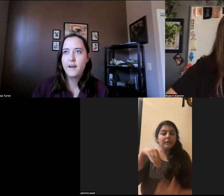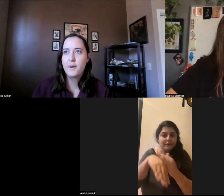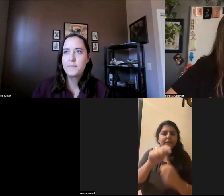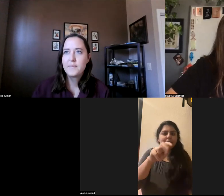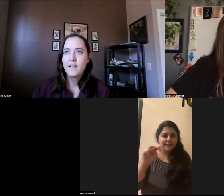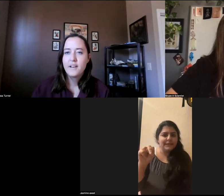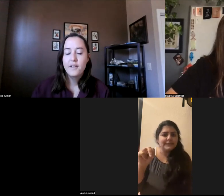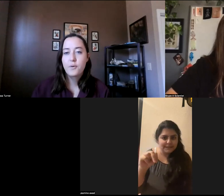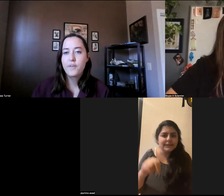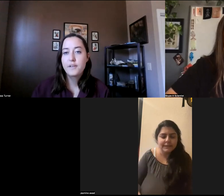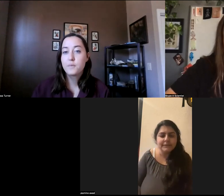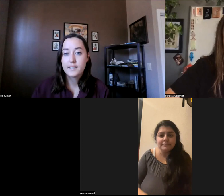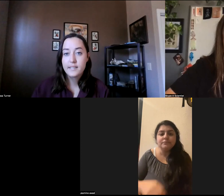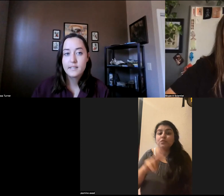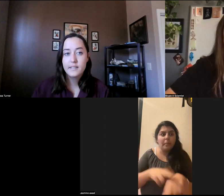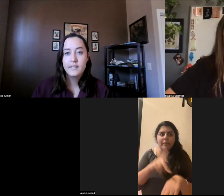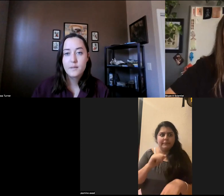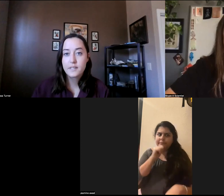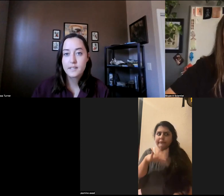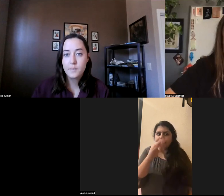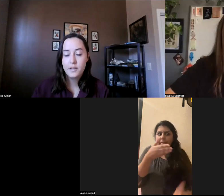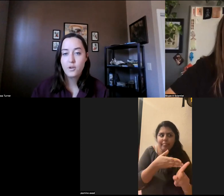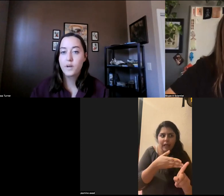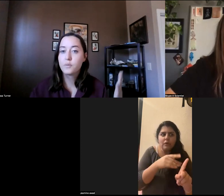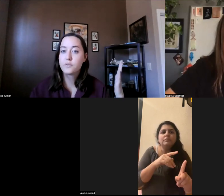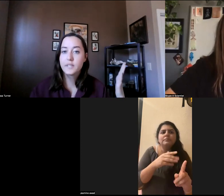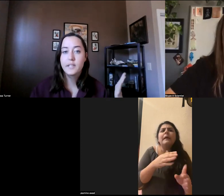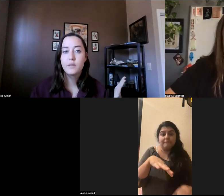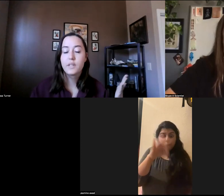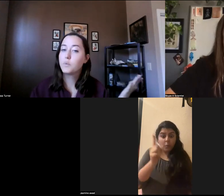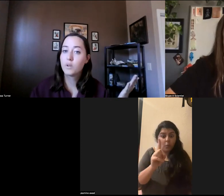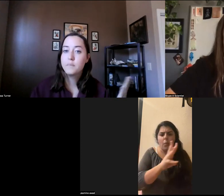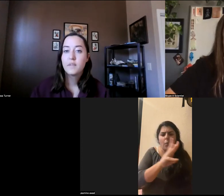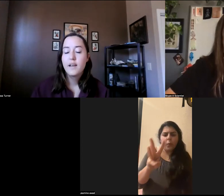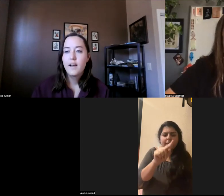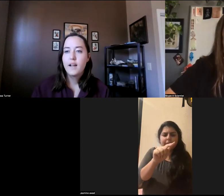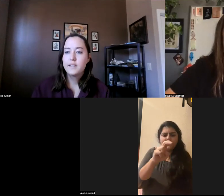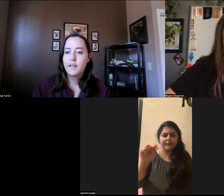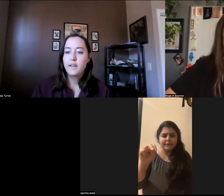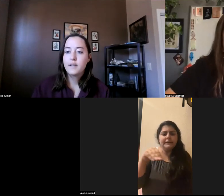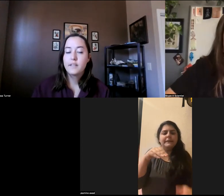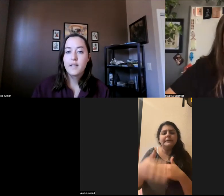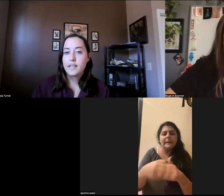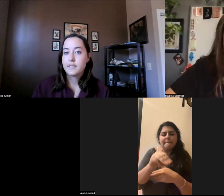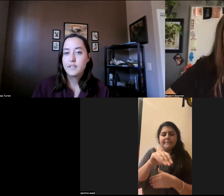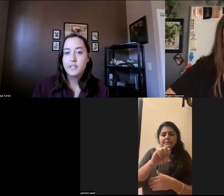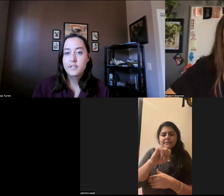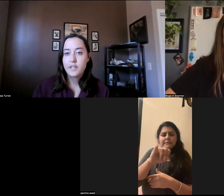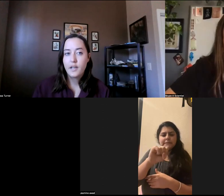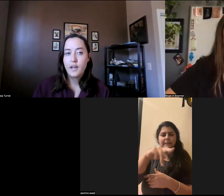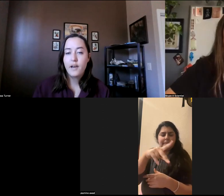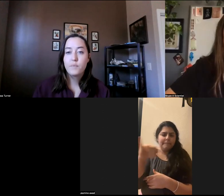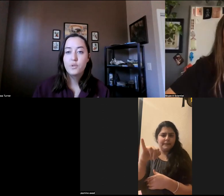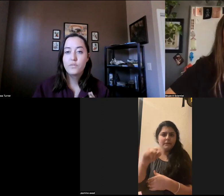there. Um, they were found in West Tennessee near the Mississippi. So where it was really, really warm. And then in the last 10